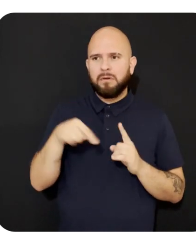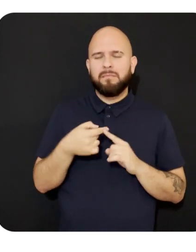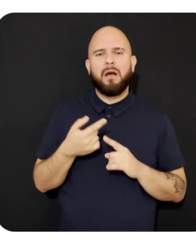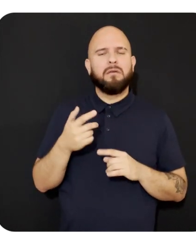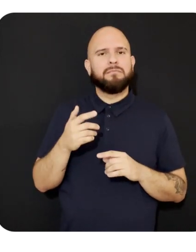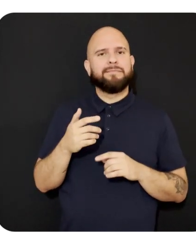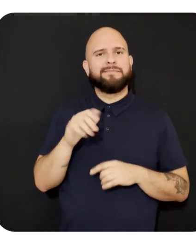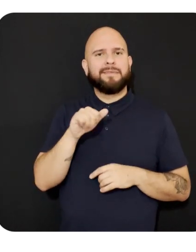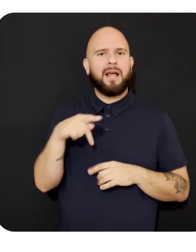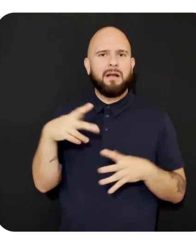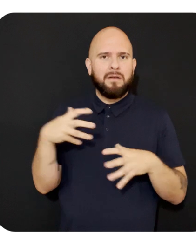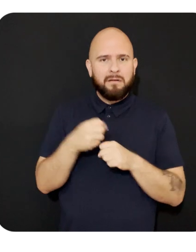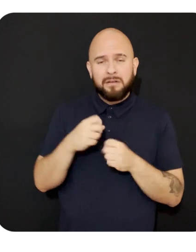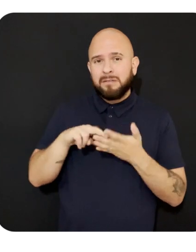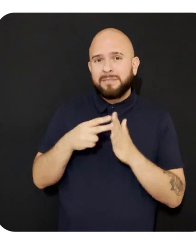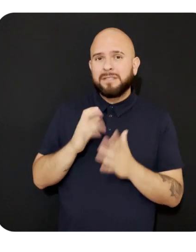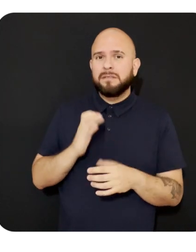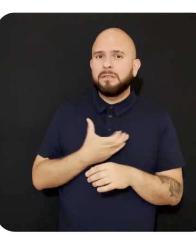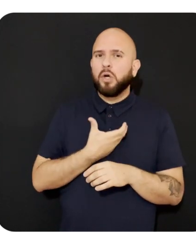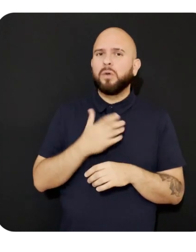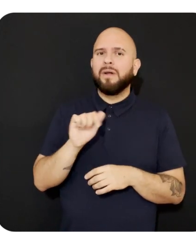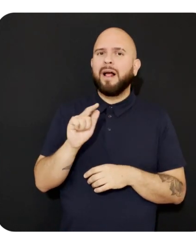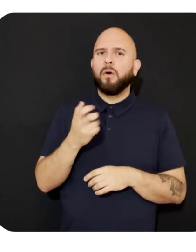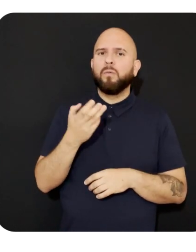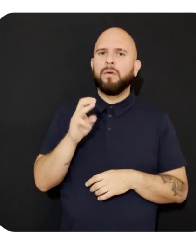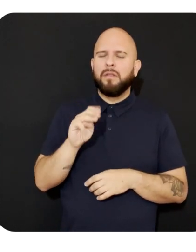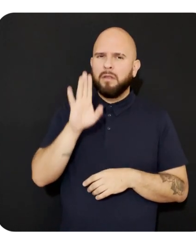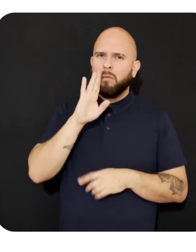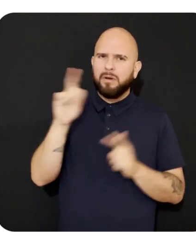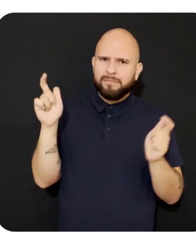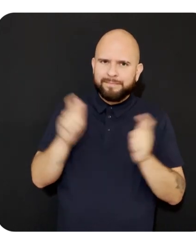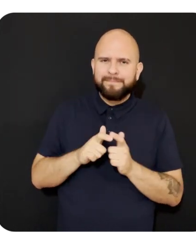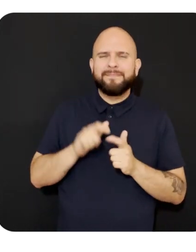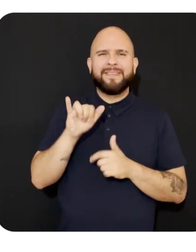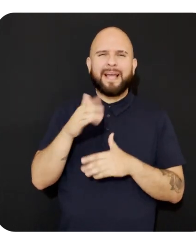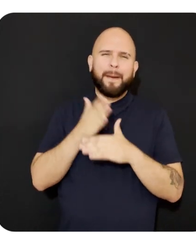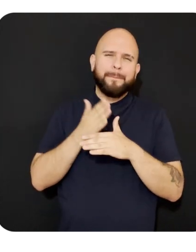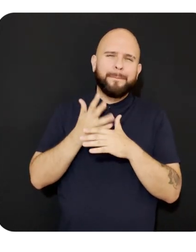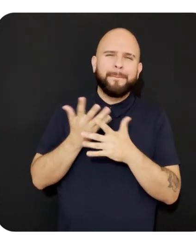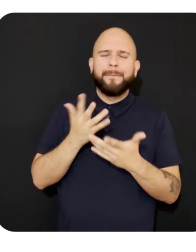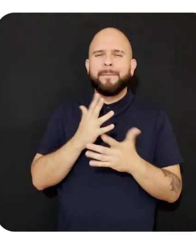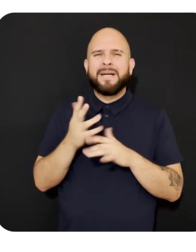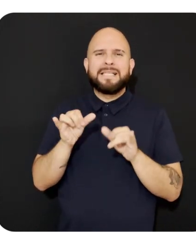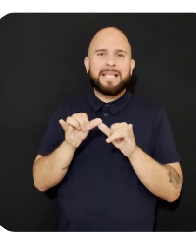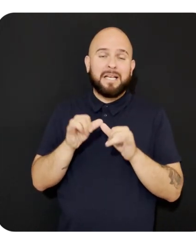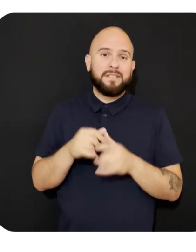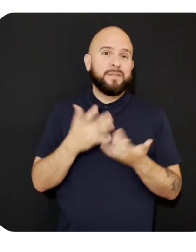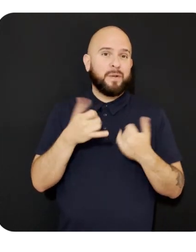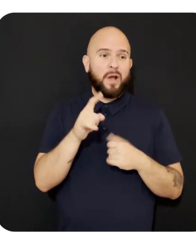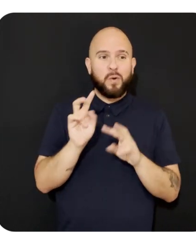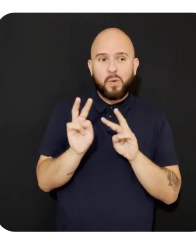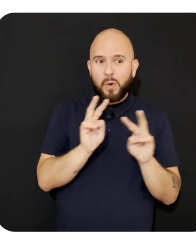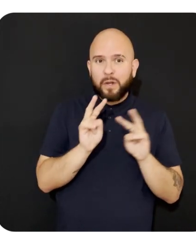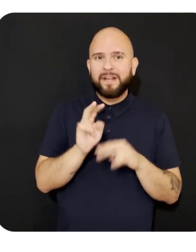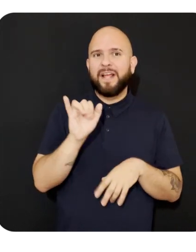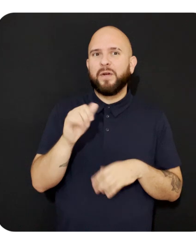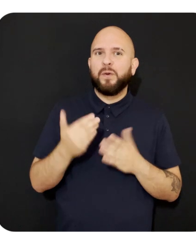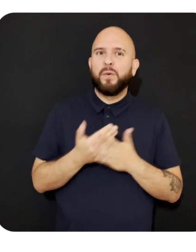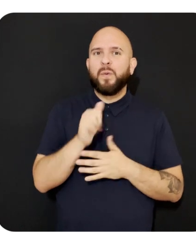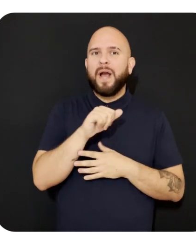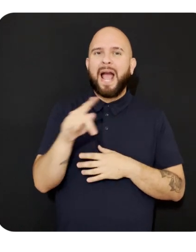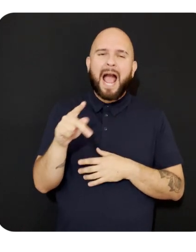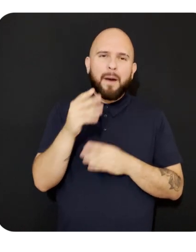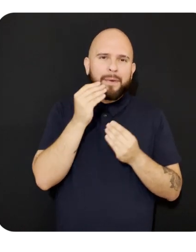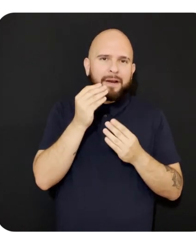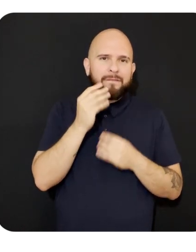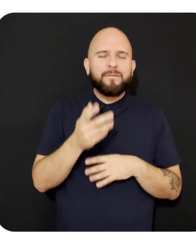our new algorithm is able to significantly reduce the median update size. So keep an eye out for a new app update info page in the